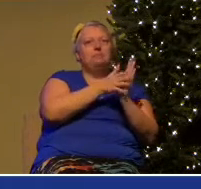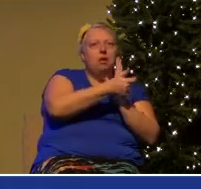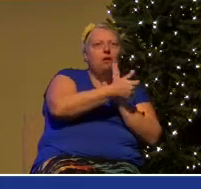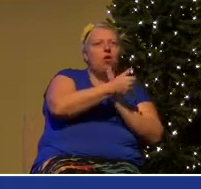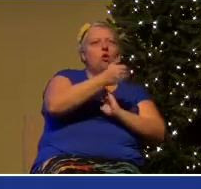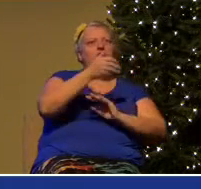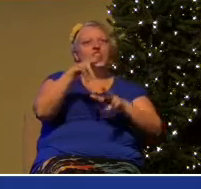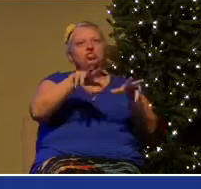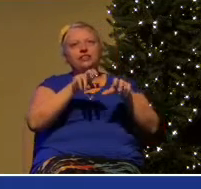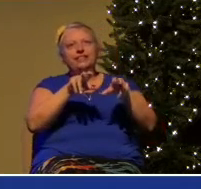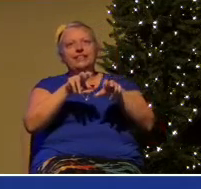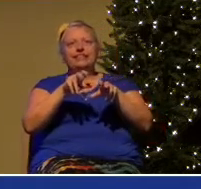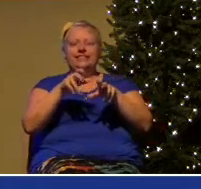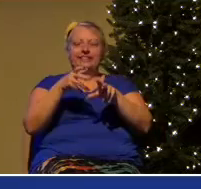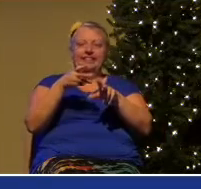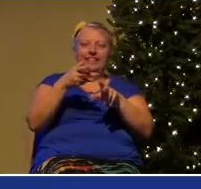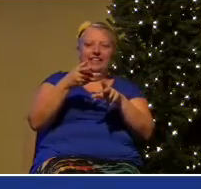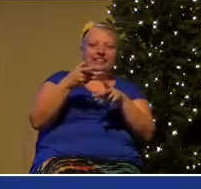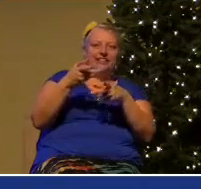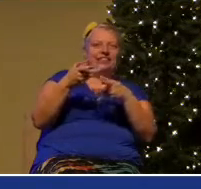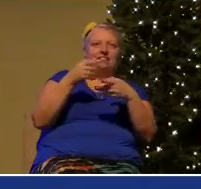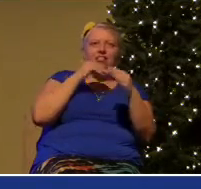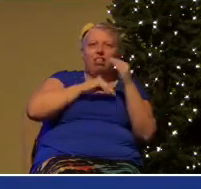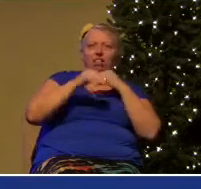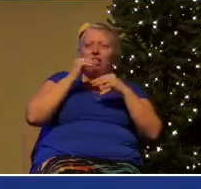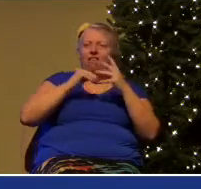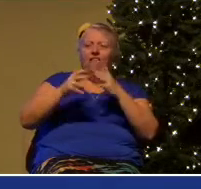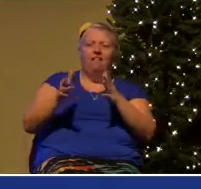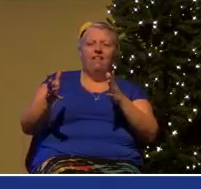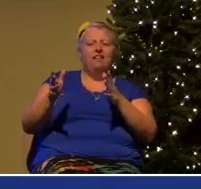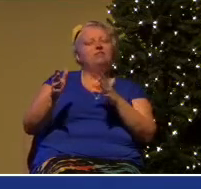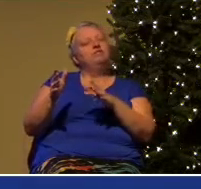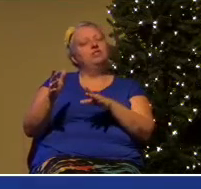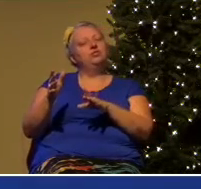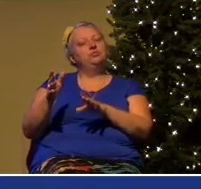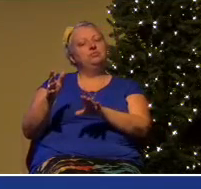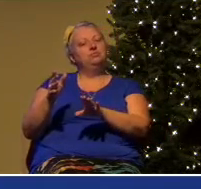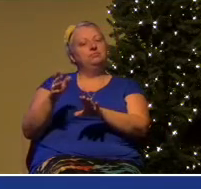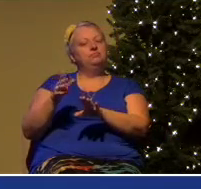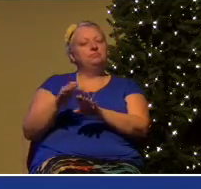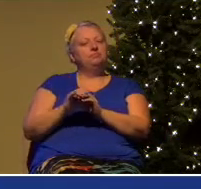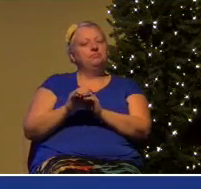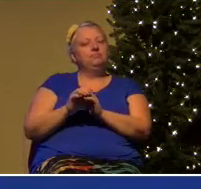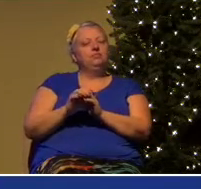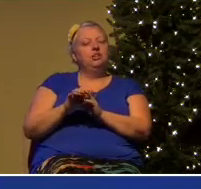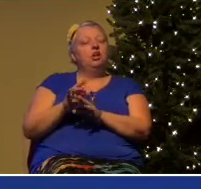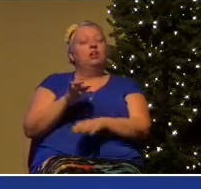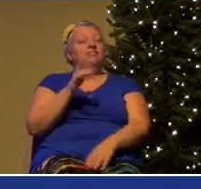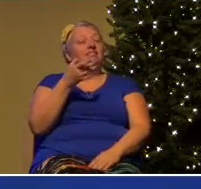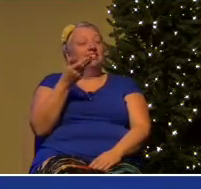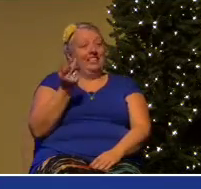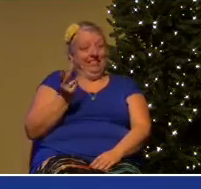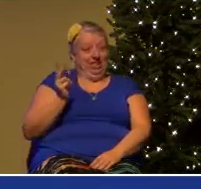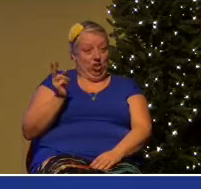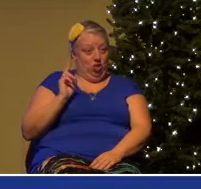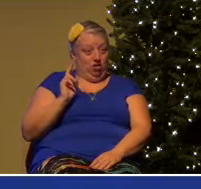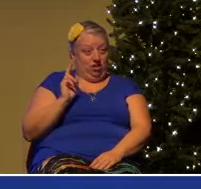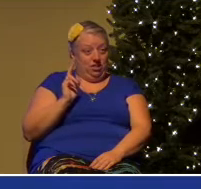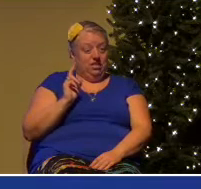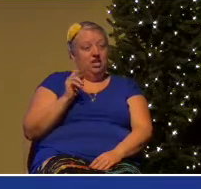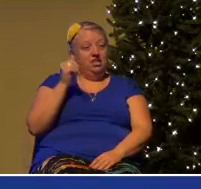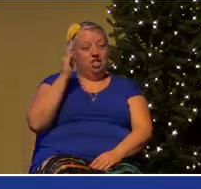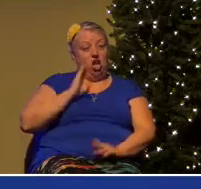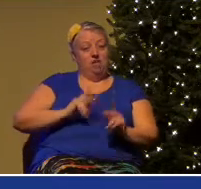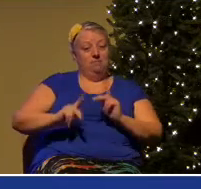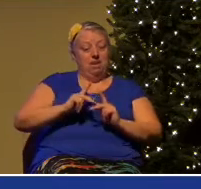I've talked about this before, but it bears repeating. God's people historically are always caught in the tension